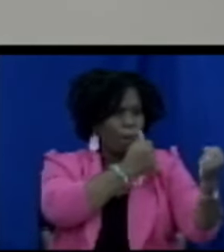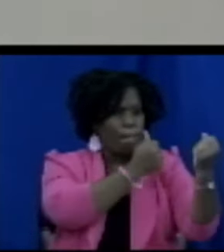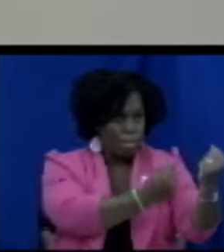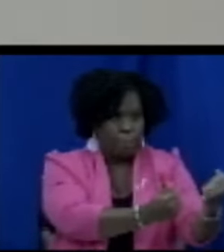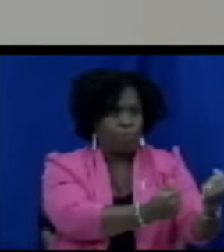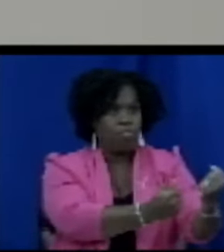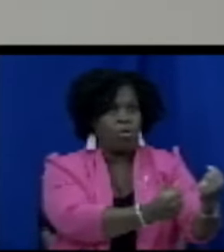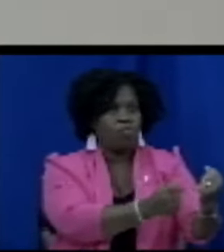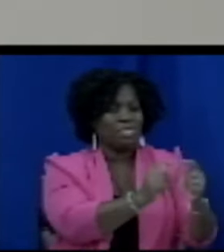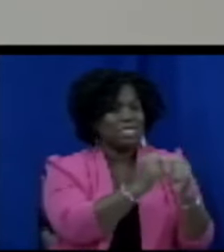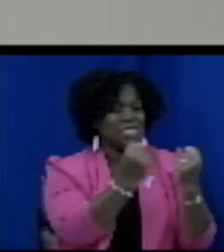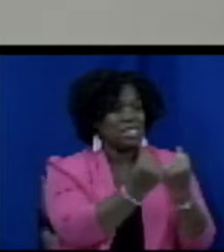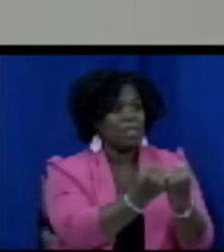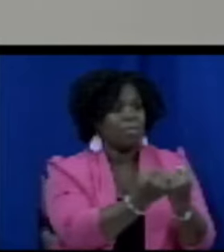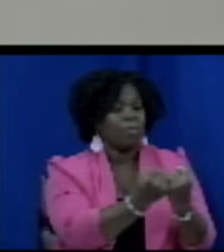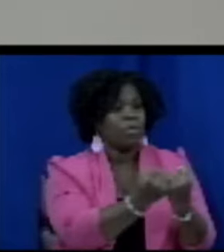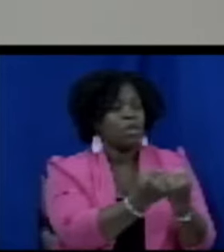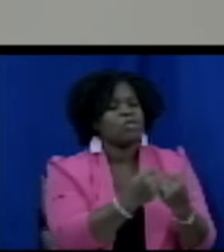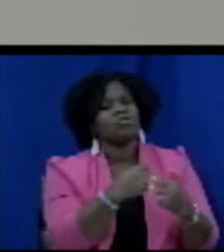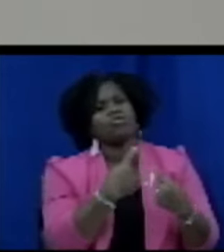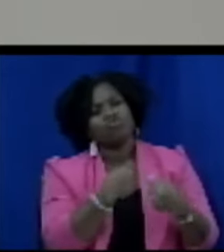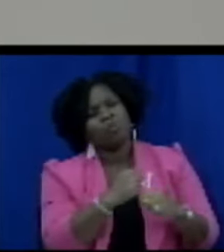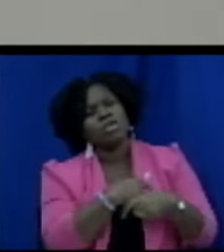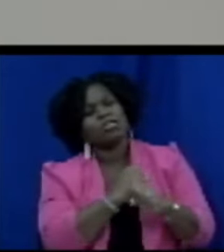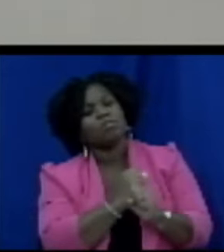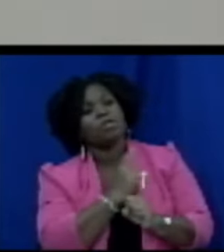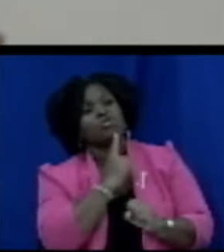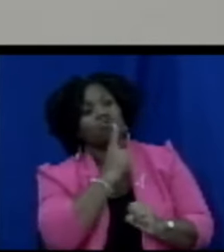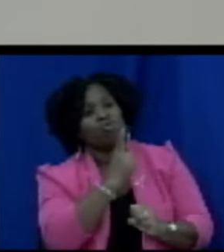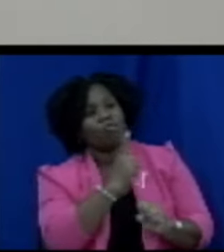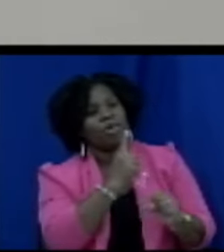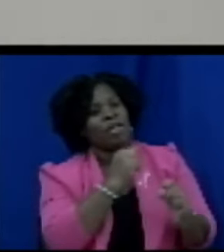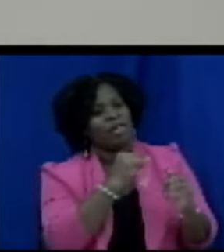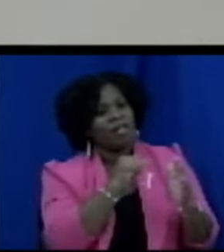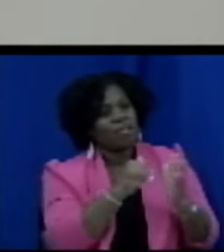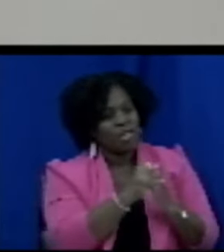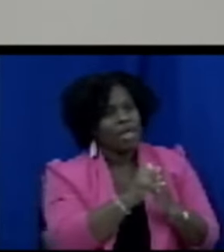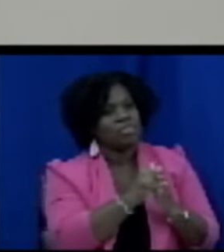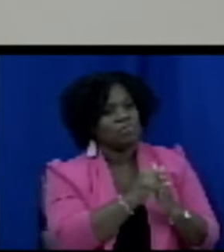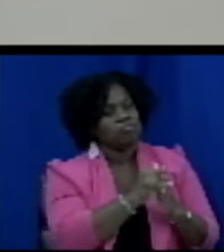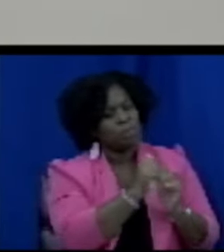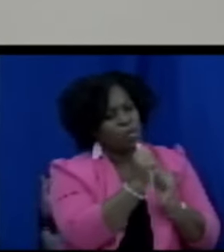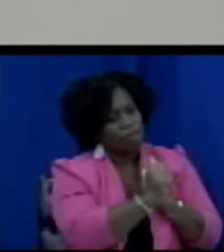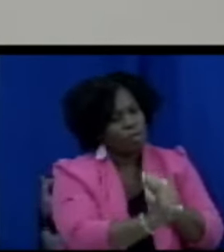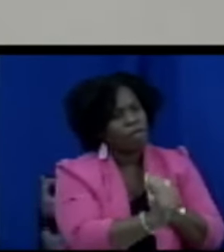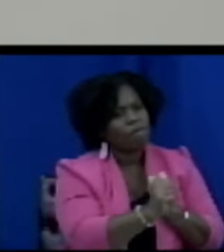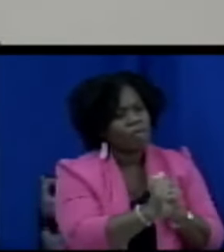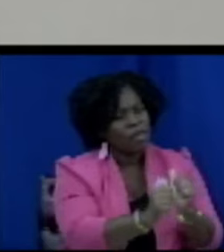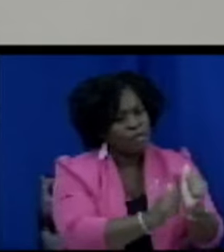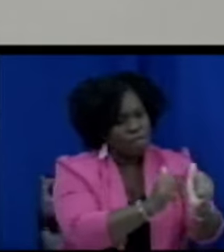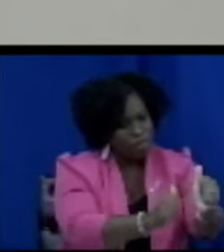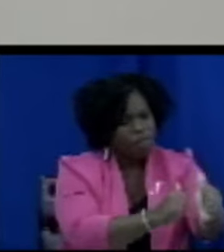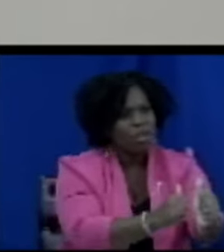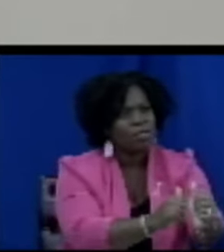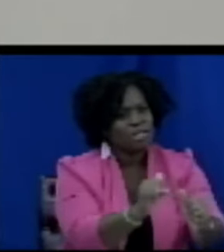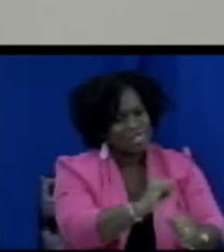powerful board we're trying also to ensure that we're consistent with other territories that we